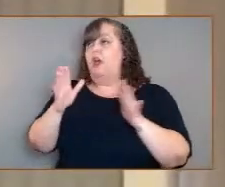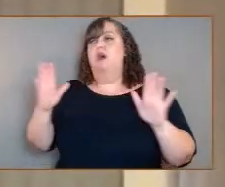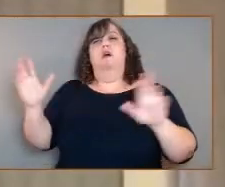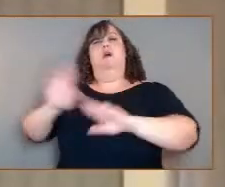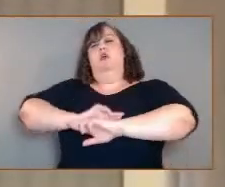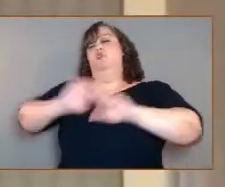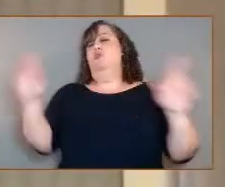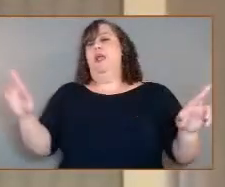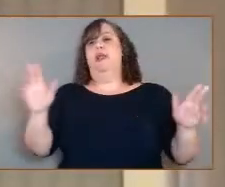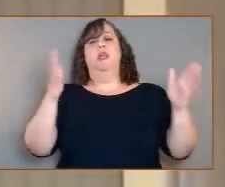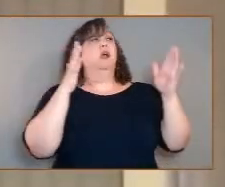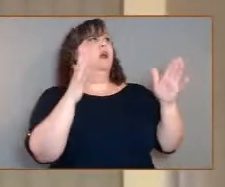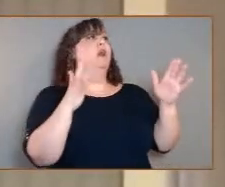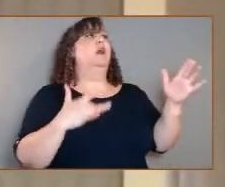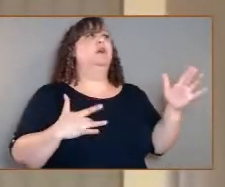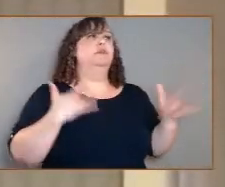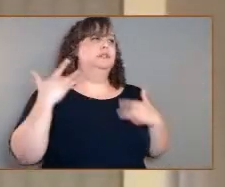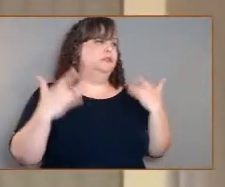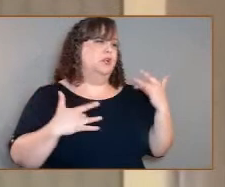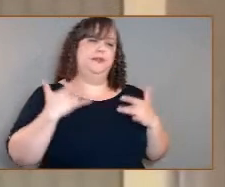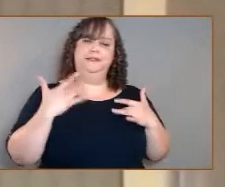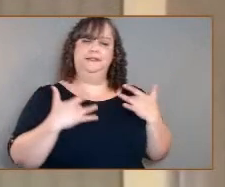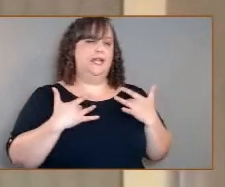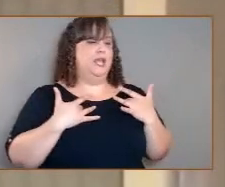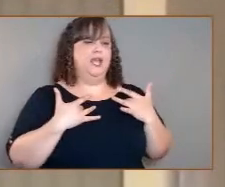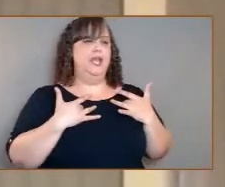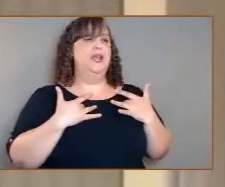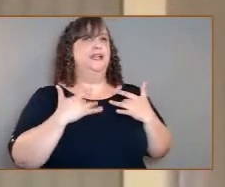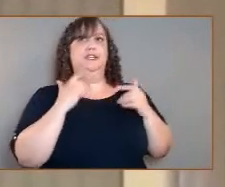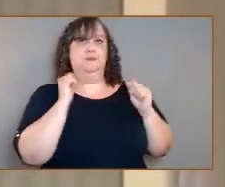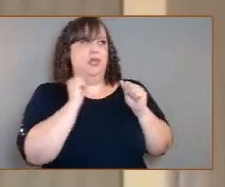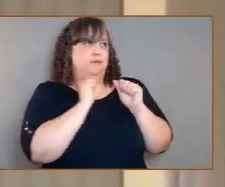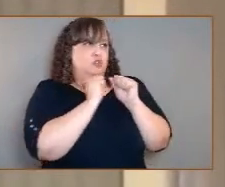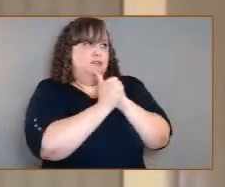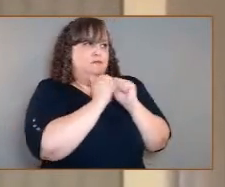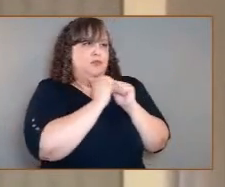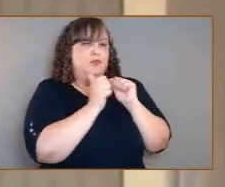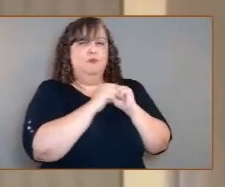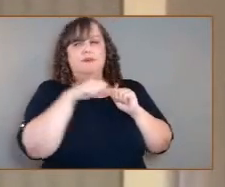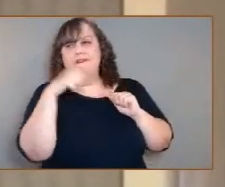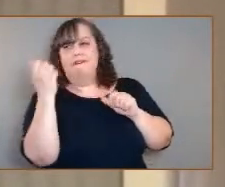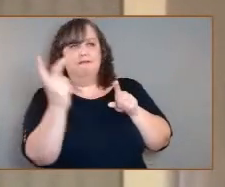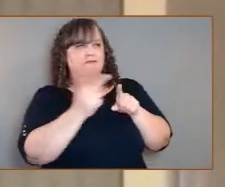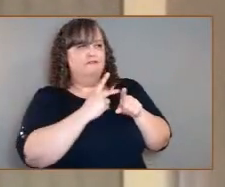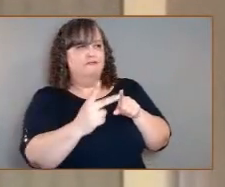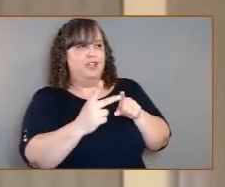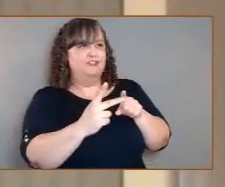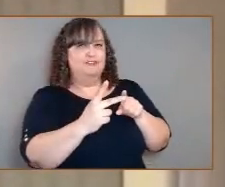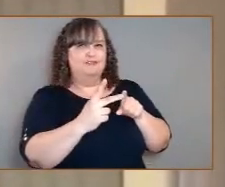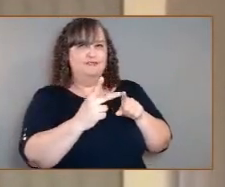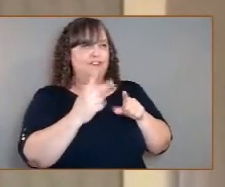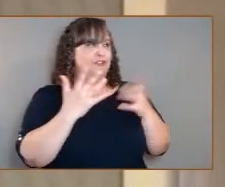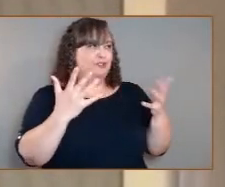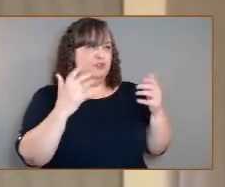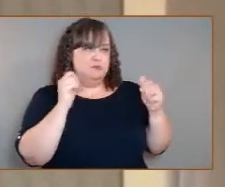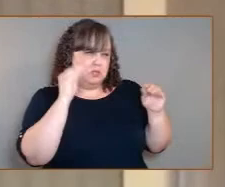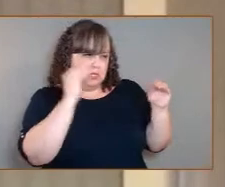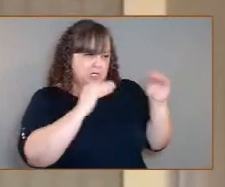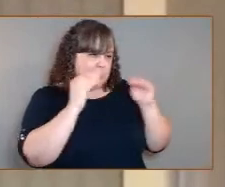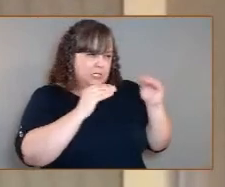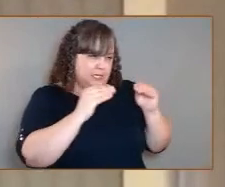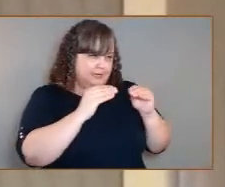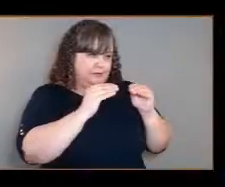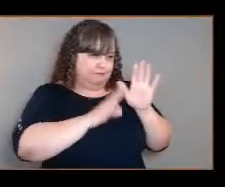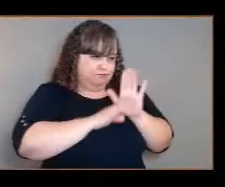I was extremely excited to get to compete with other professionals to try and put a new mission